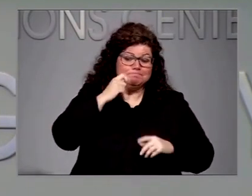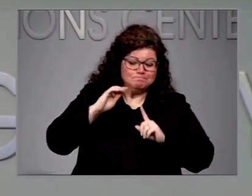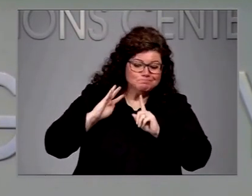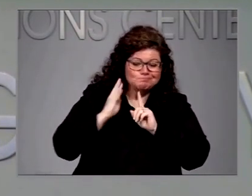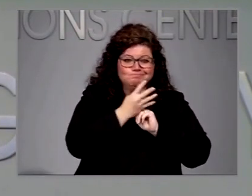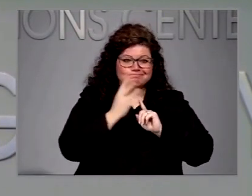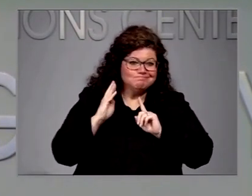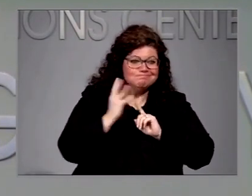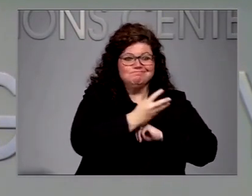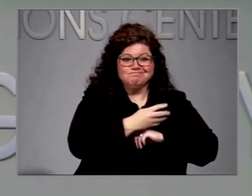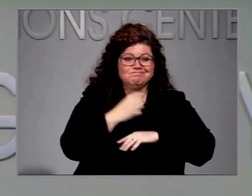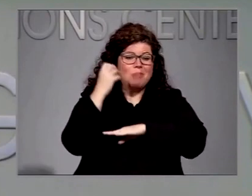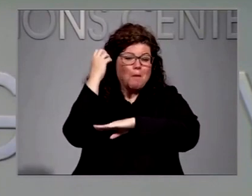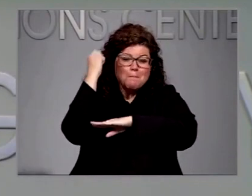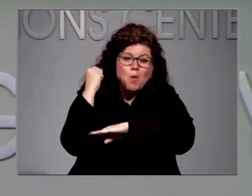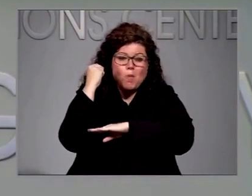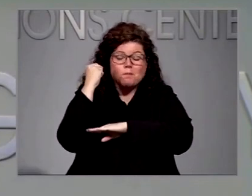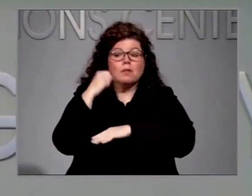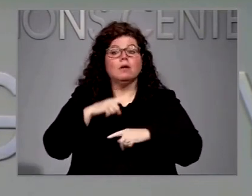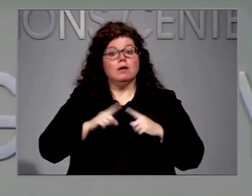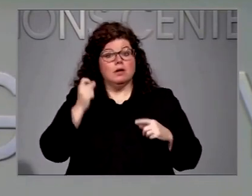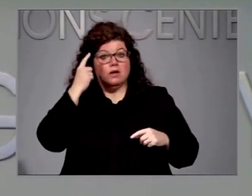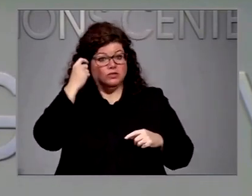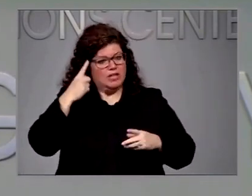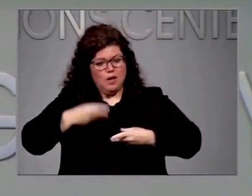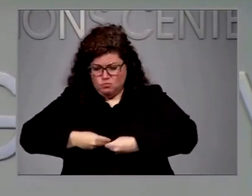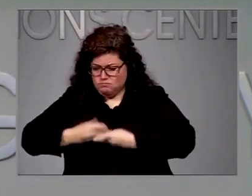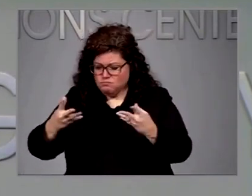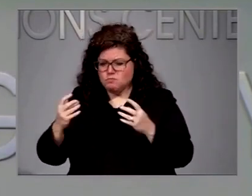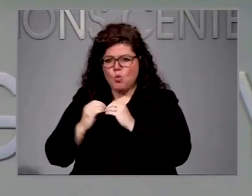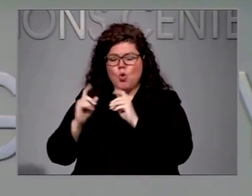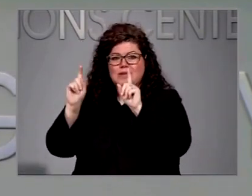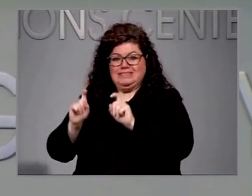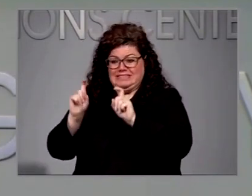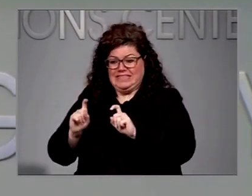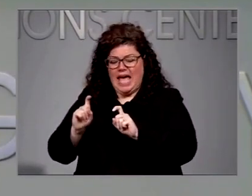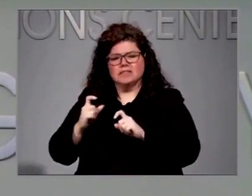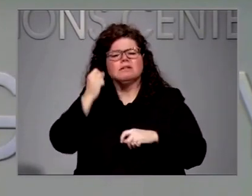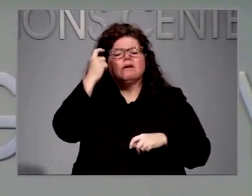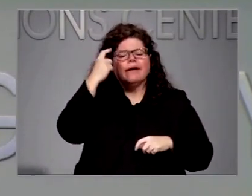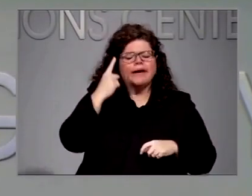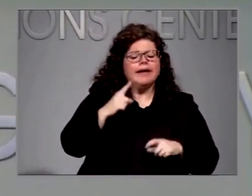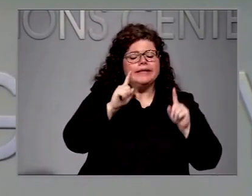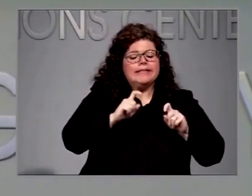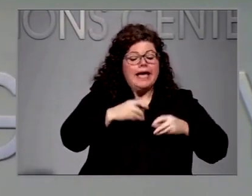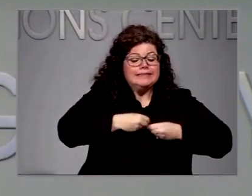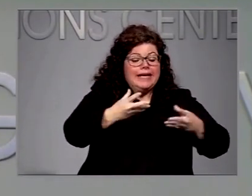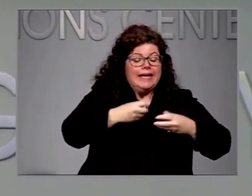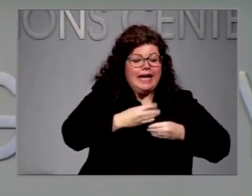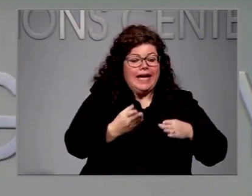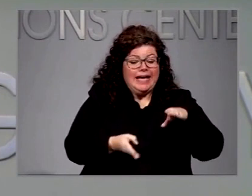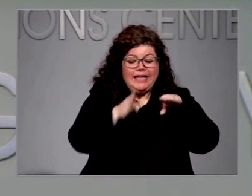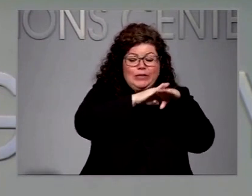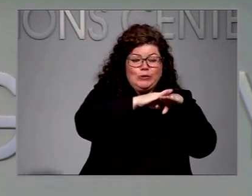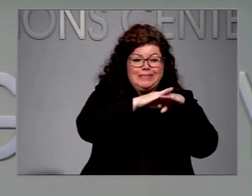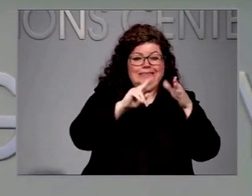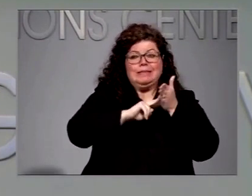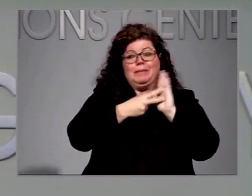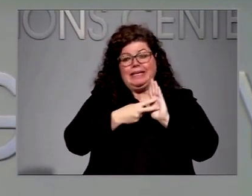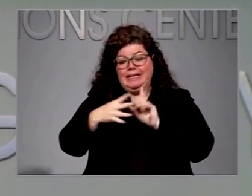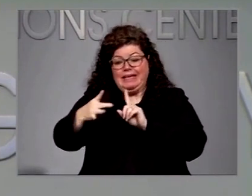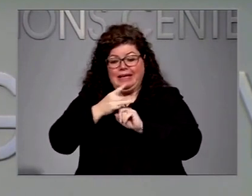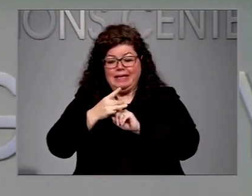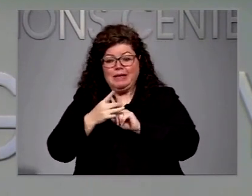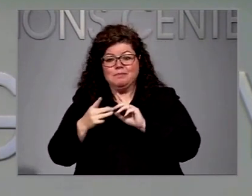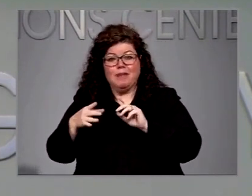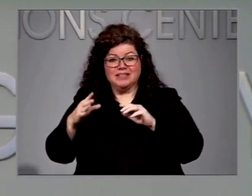just related to more testing. These numbers show the disease is spreading and that more people need hospital care. And